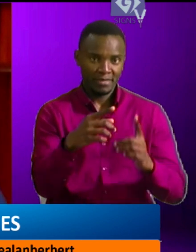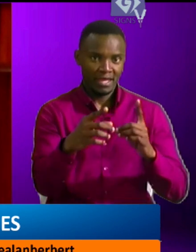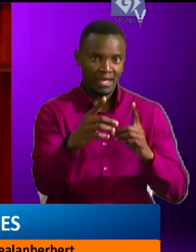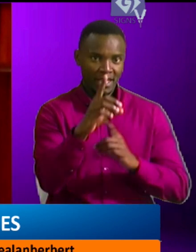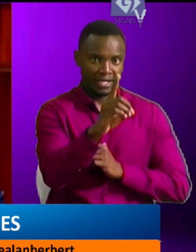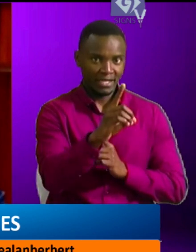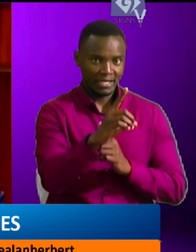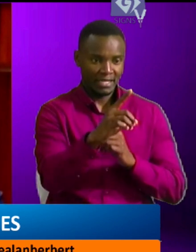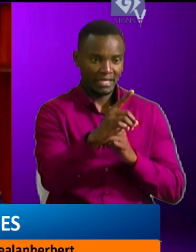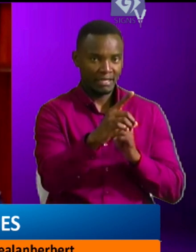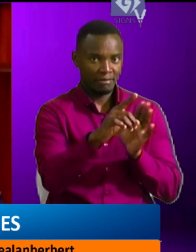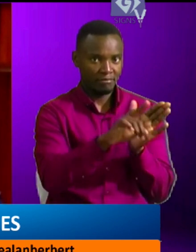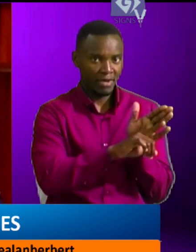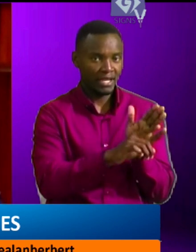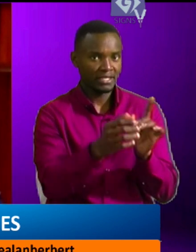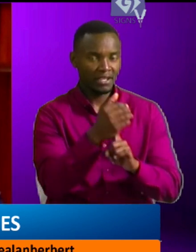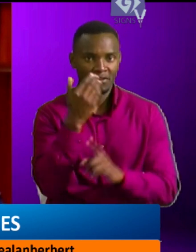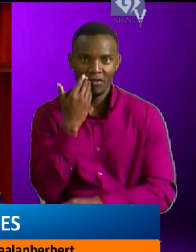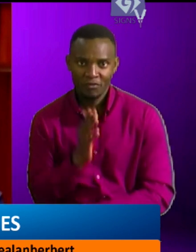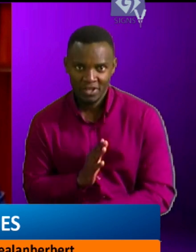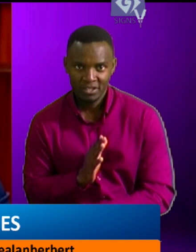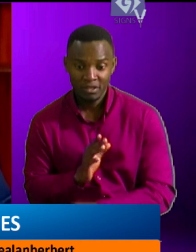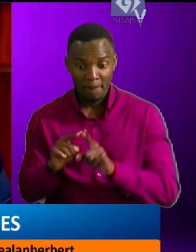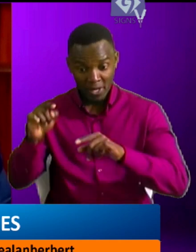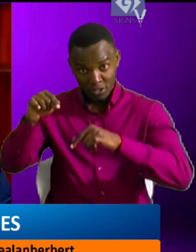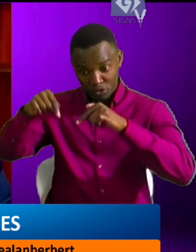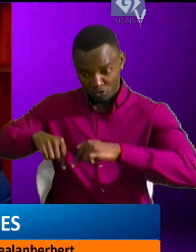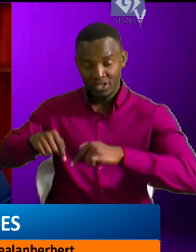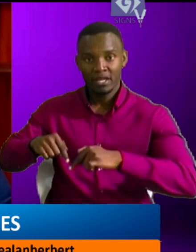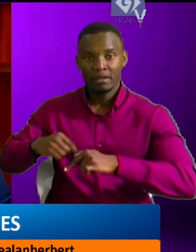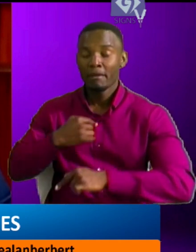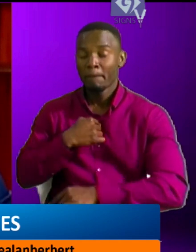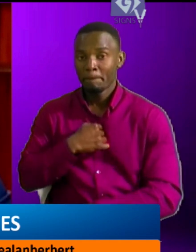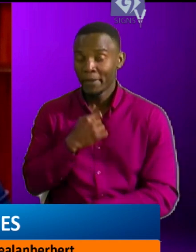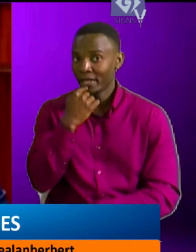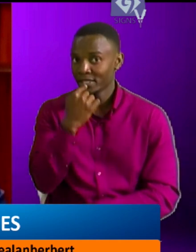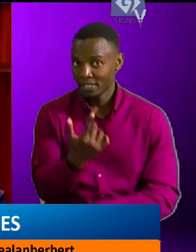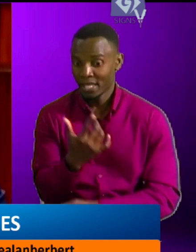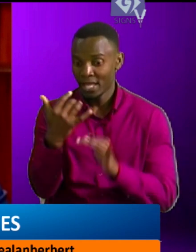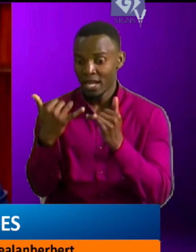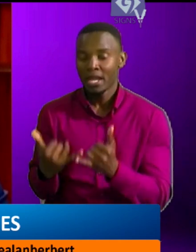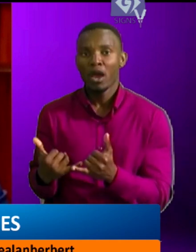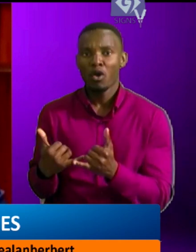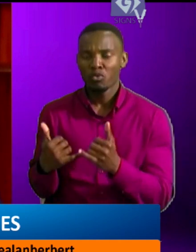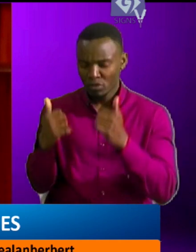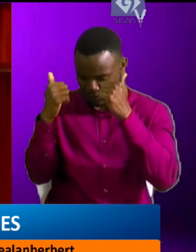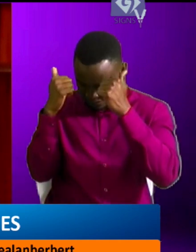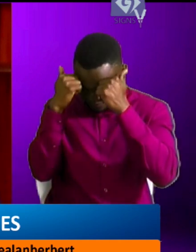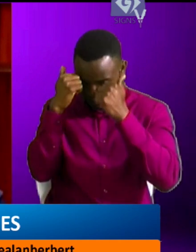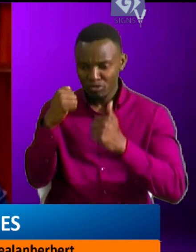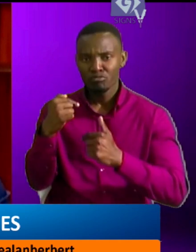I hold two degrees that are before you. Mr. Speaker, I am on my pathway to attain